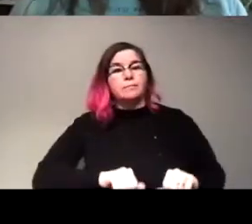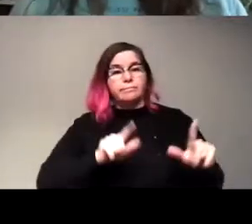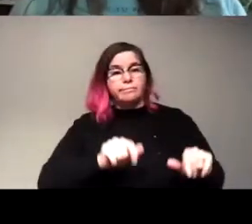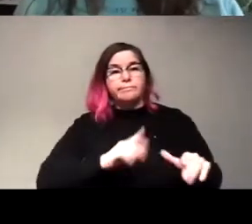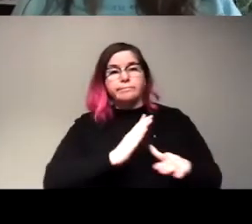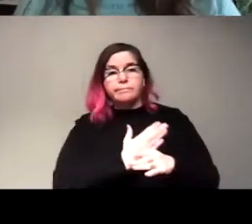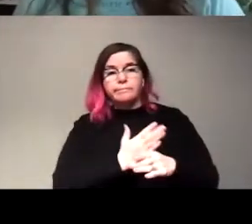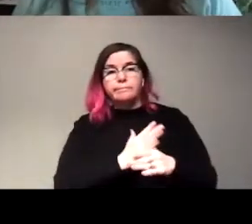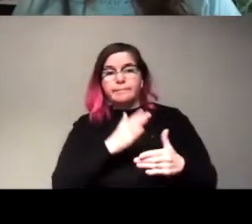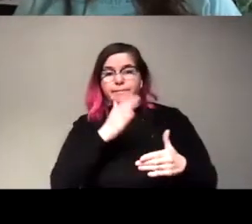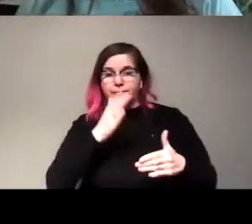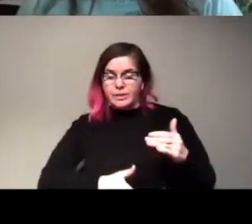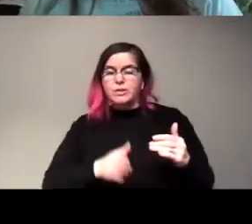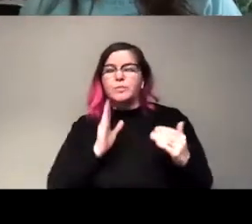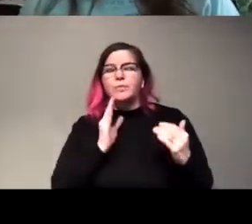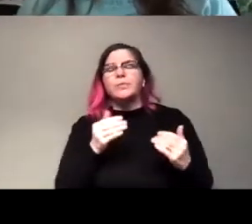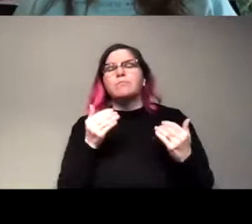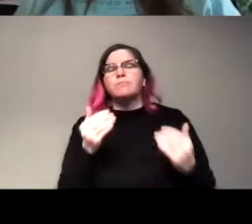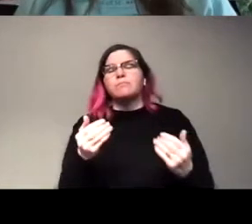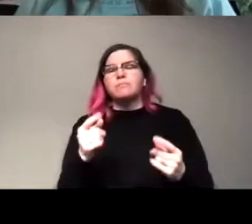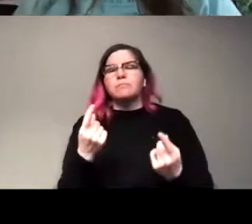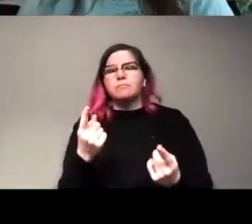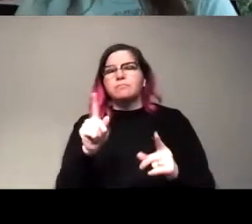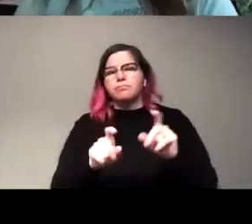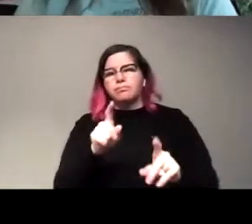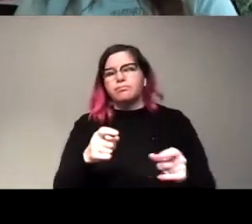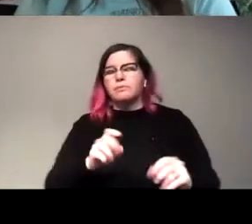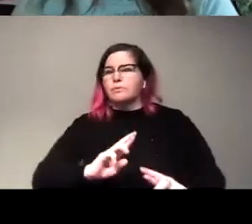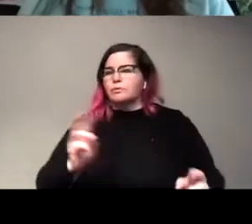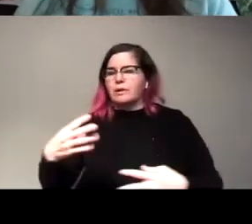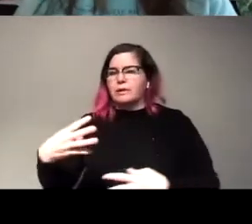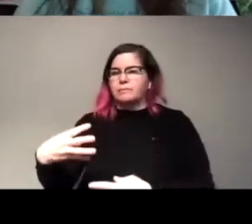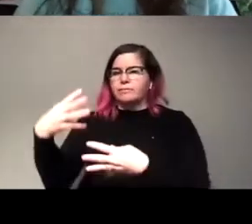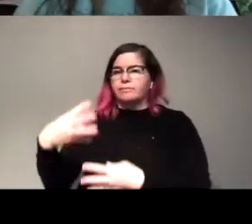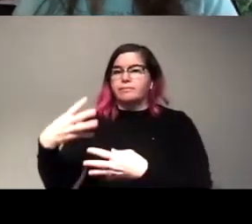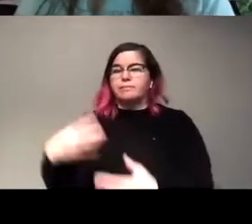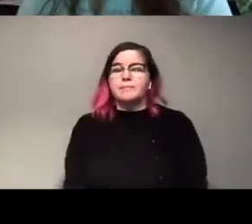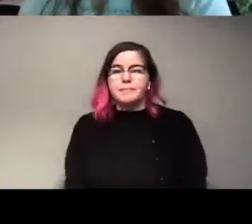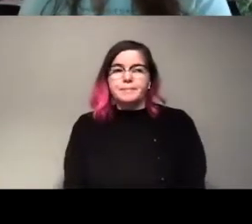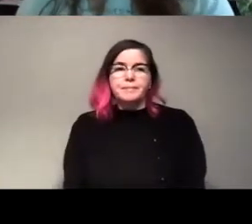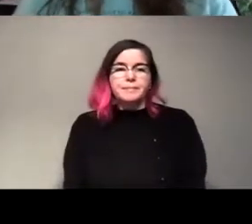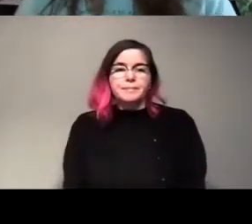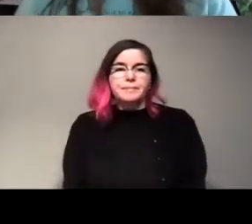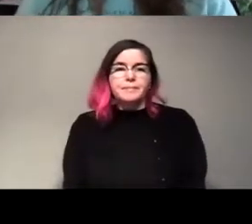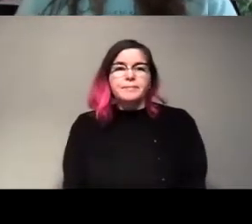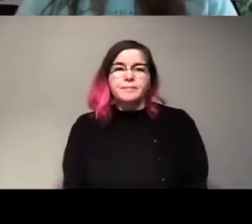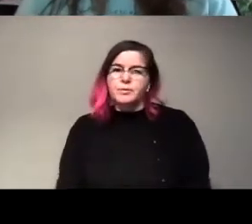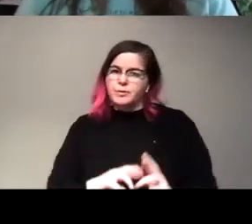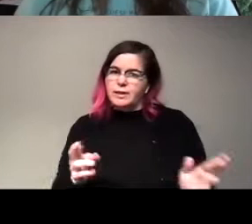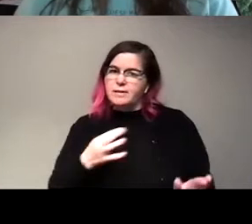slideshow, we will launch into the questions. I already have a bunch. So bring your curiosity with you today.